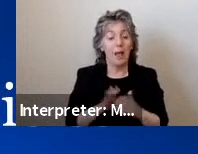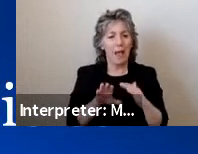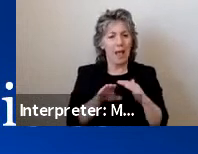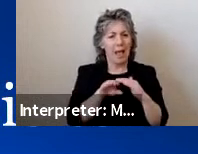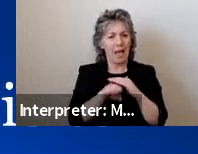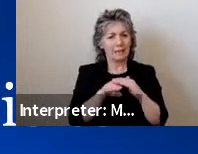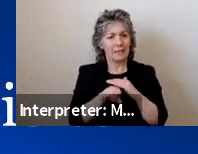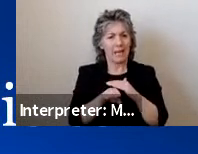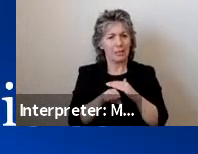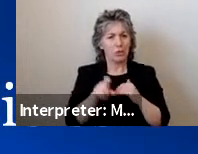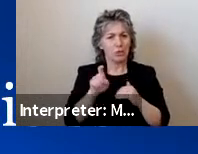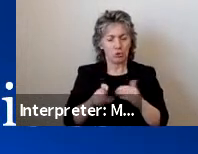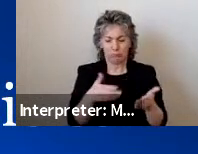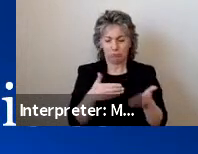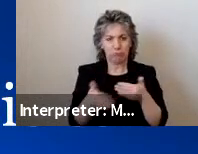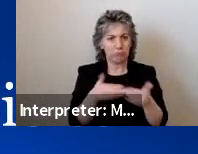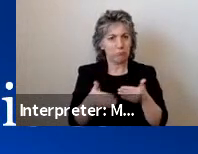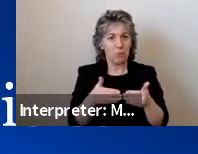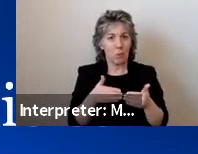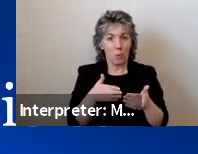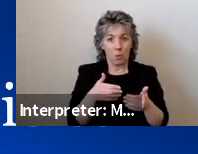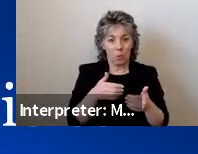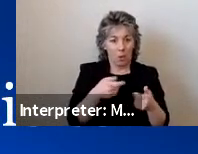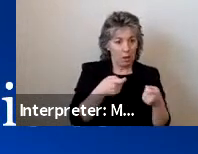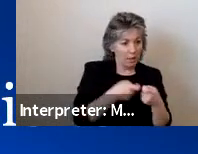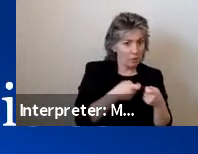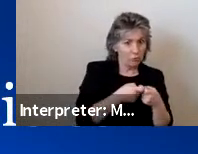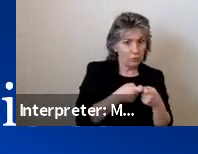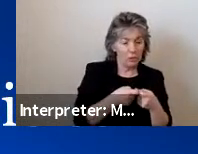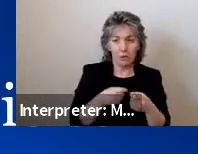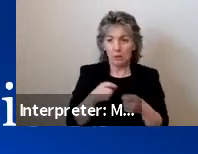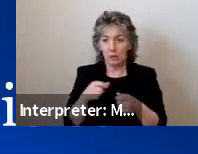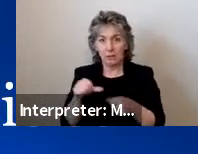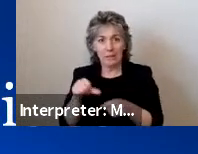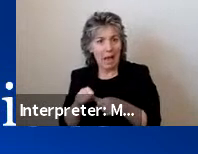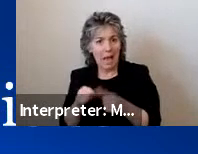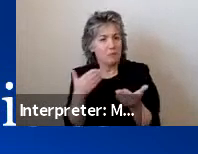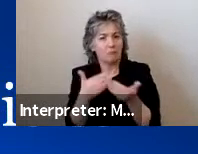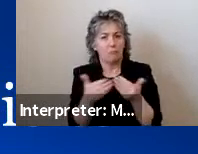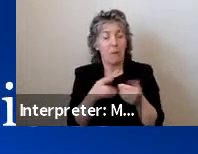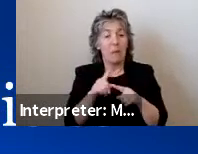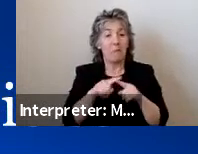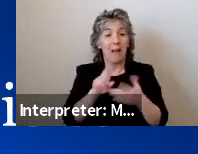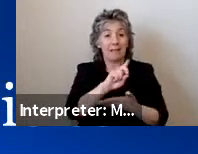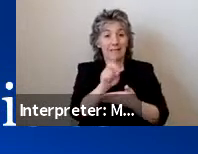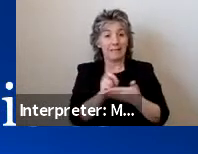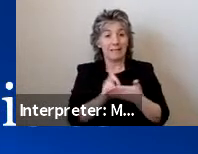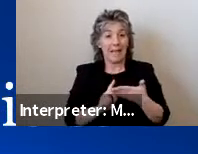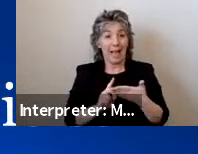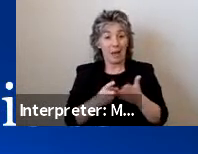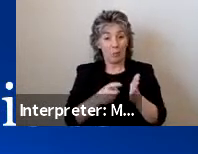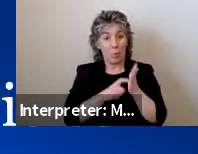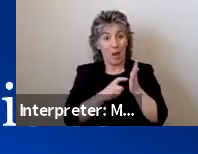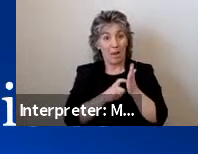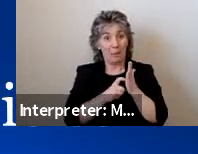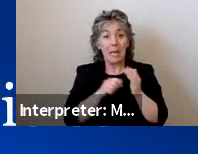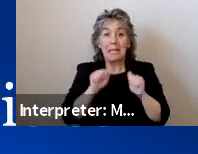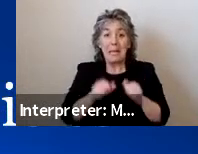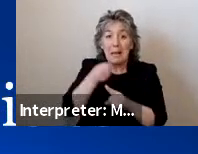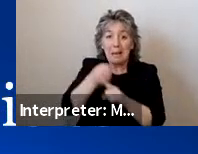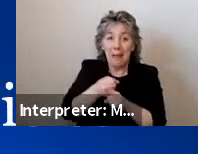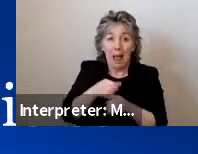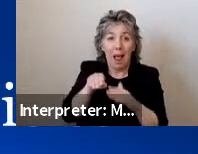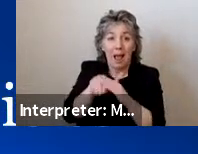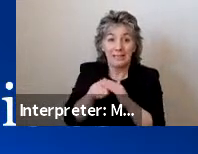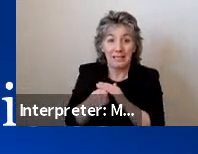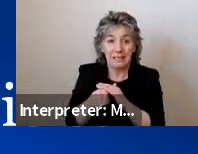really be indifferent to whether a vehicle is electric or not. But design requirements could indirectly affect accessibility. For